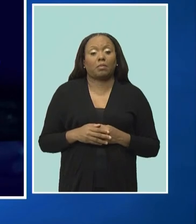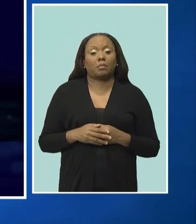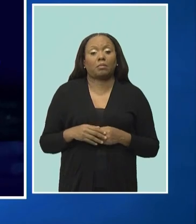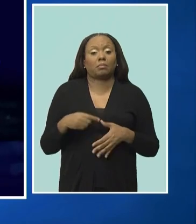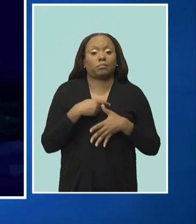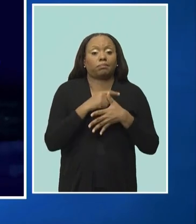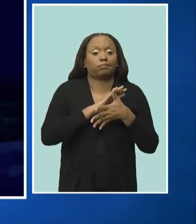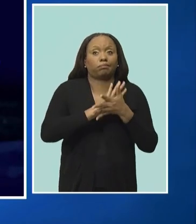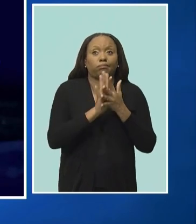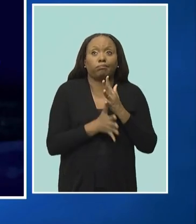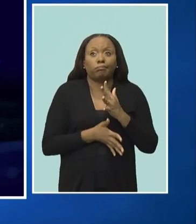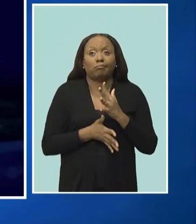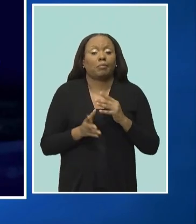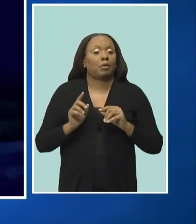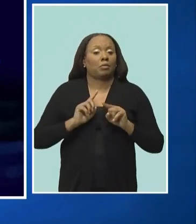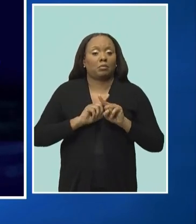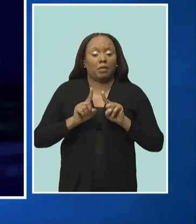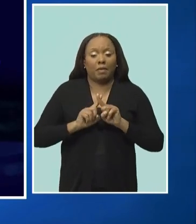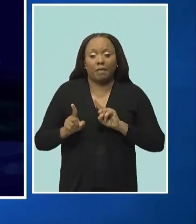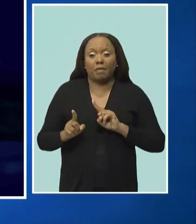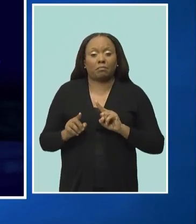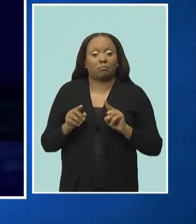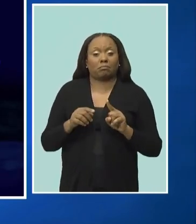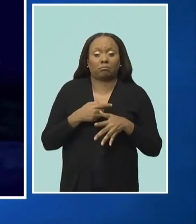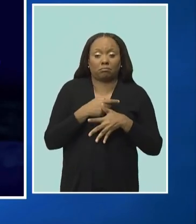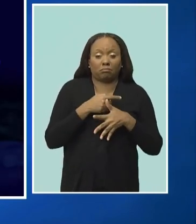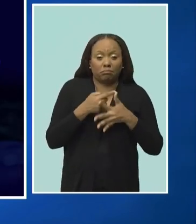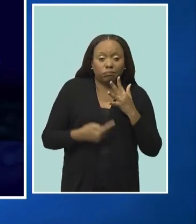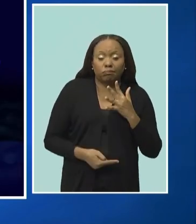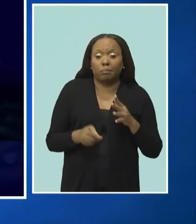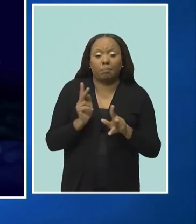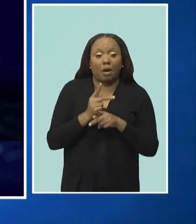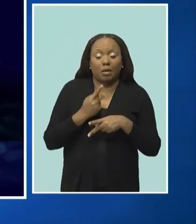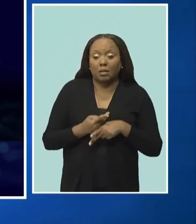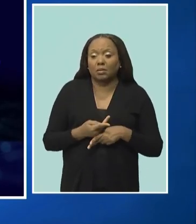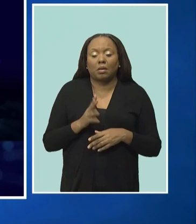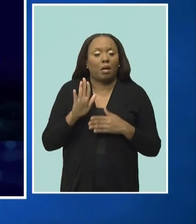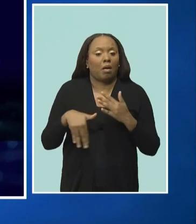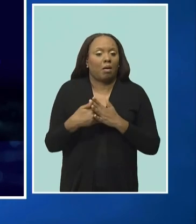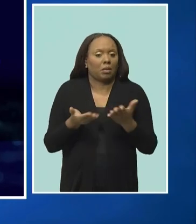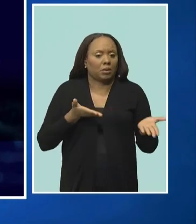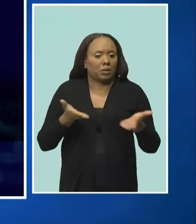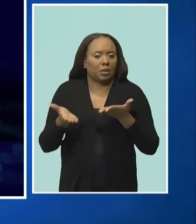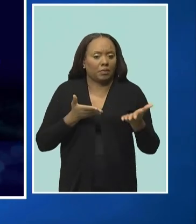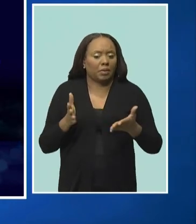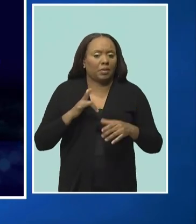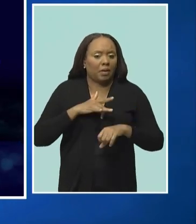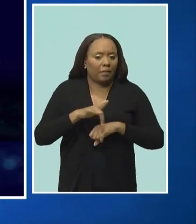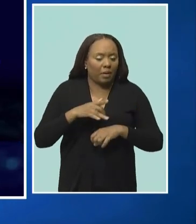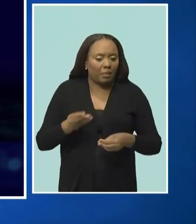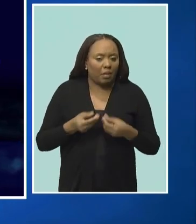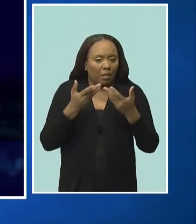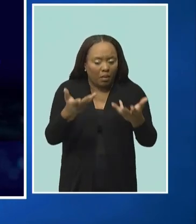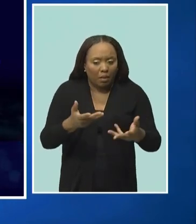products and digital services that we have available which we will be